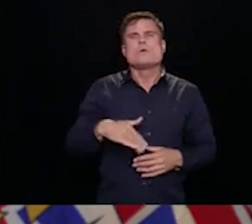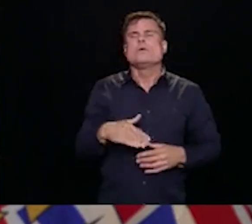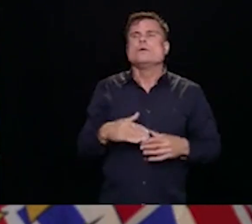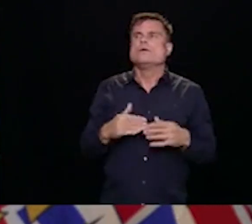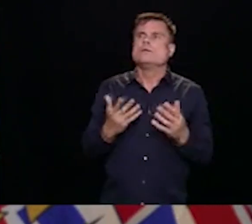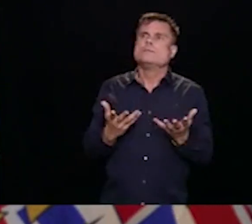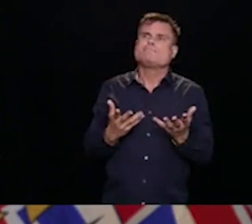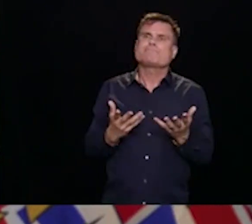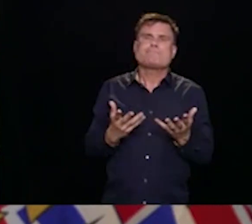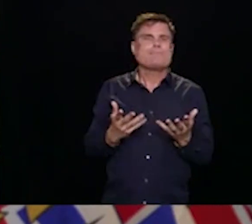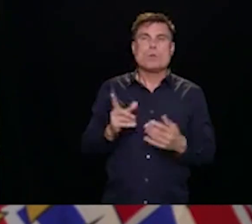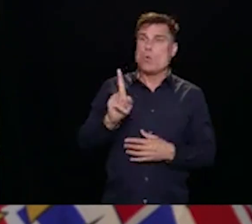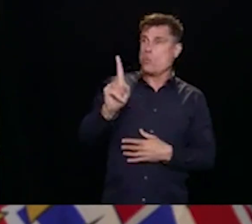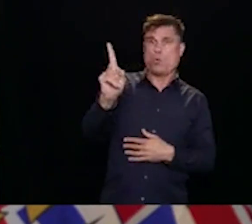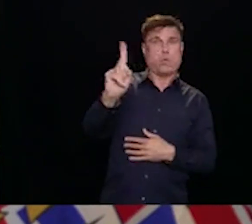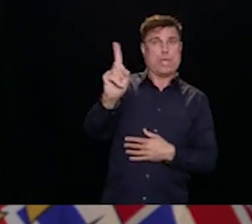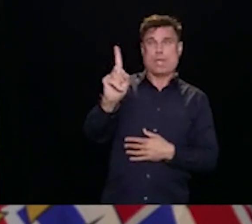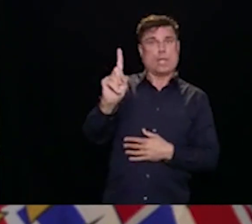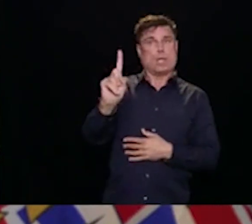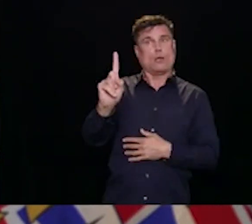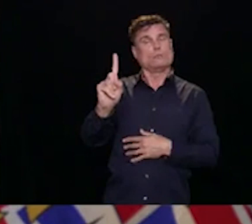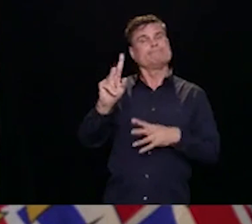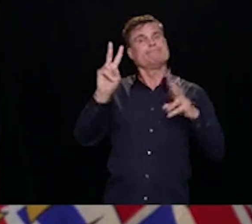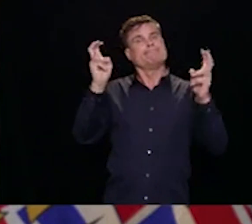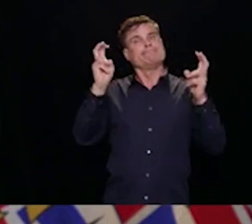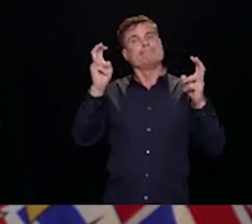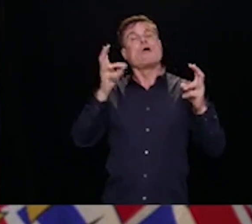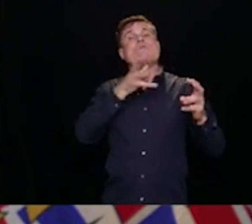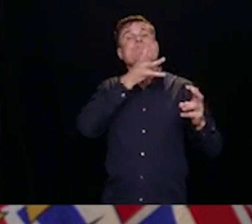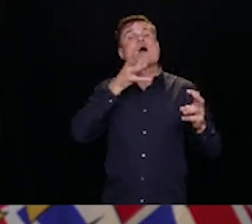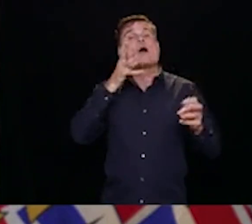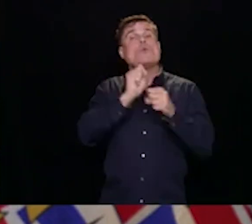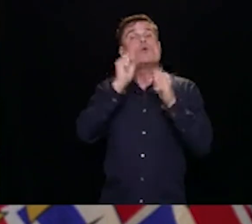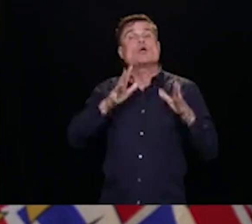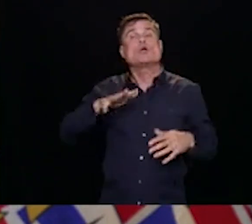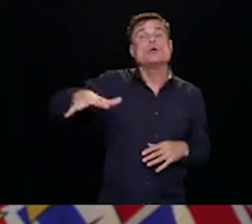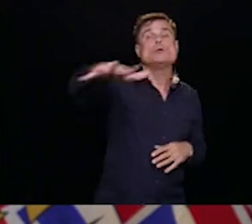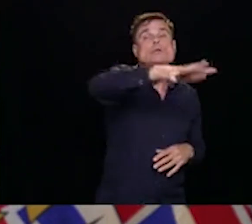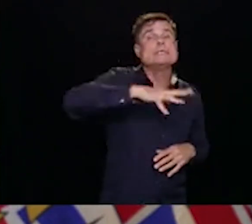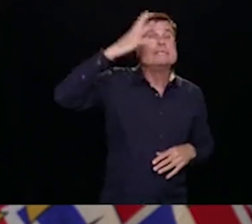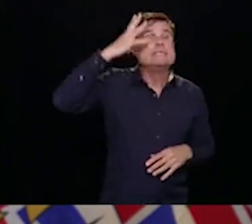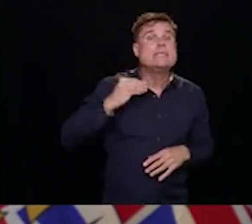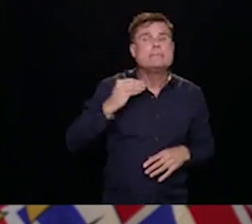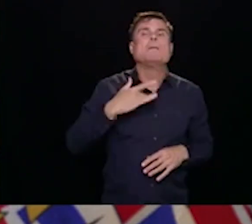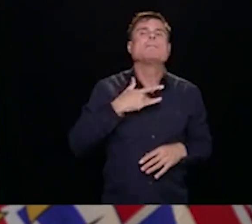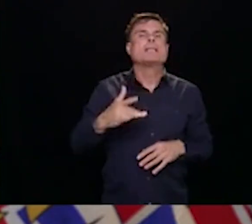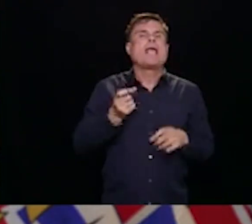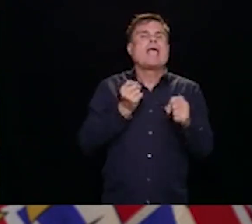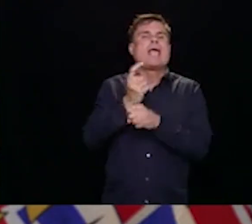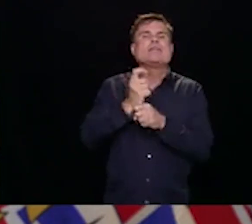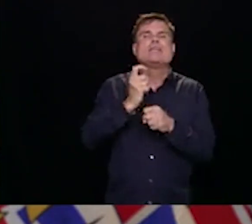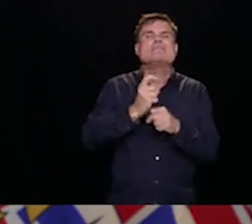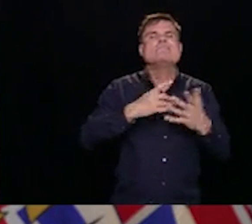domestic farm workers who come in, often from Quebec, in the summers, mostly in the Okanagan, and often to pick fruit